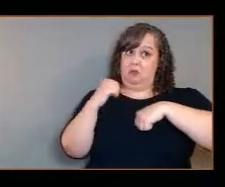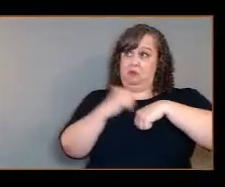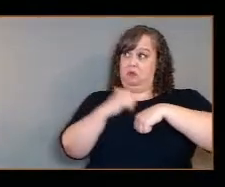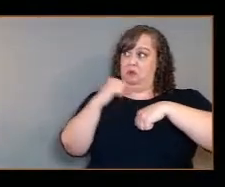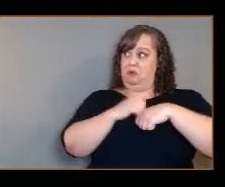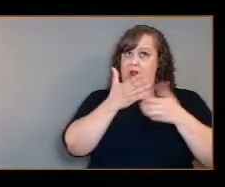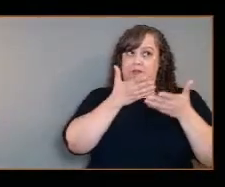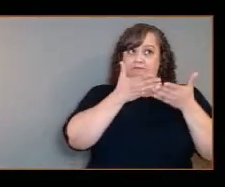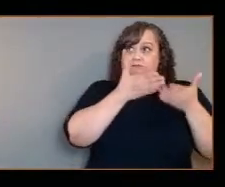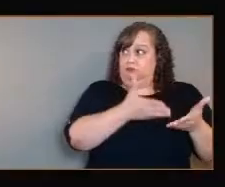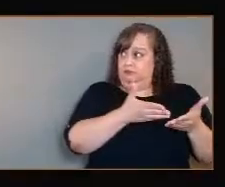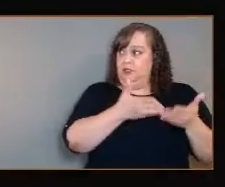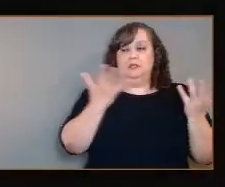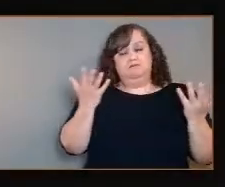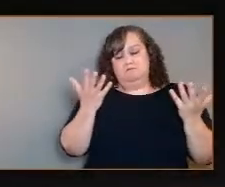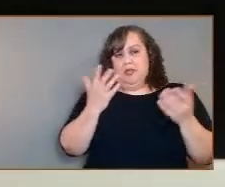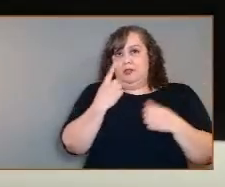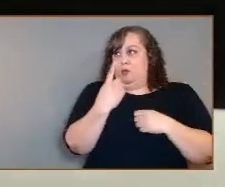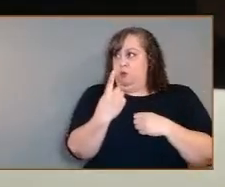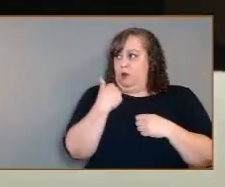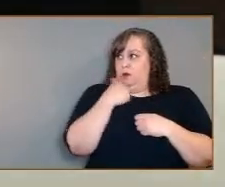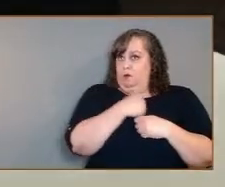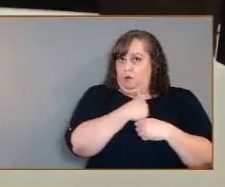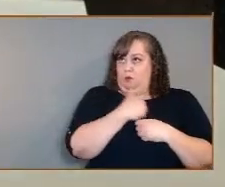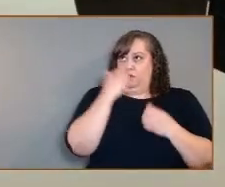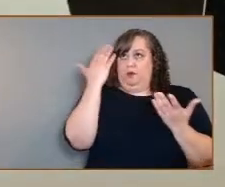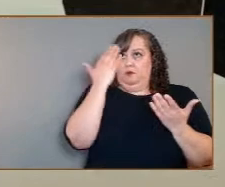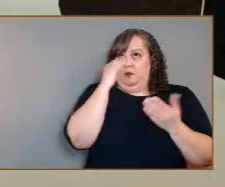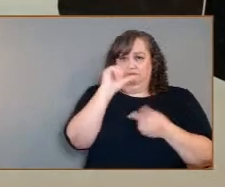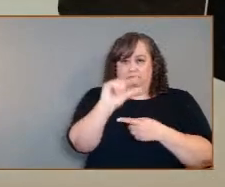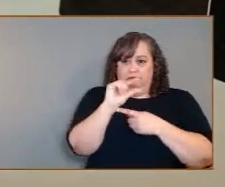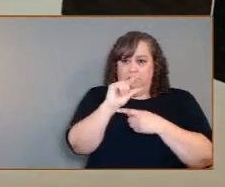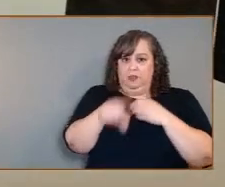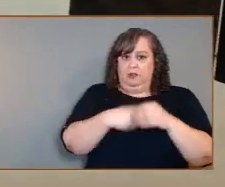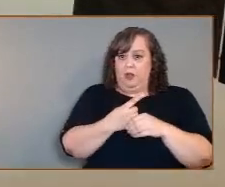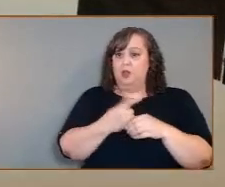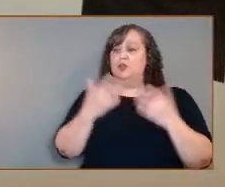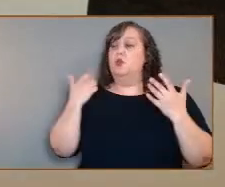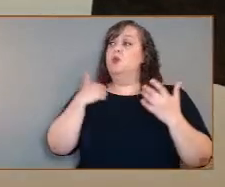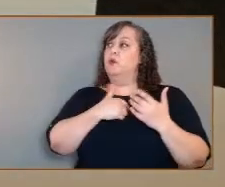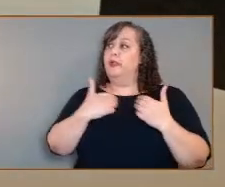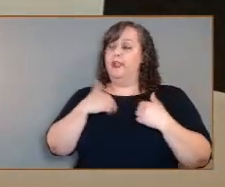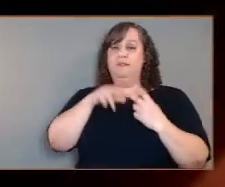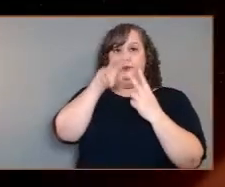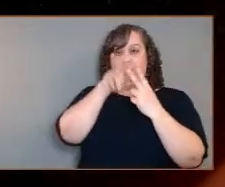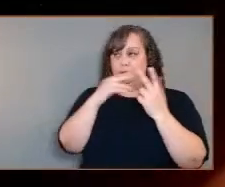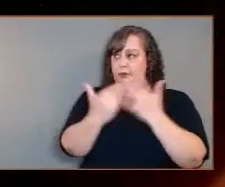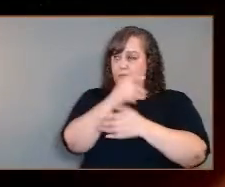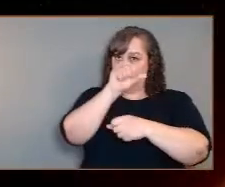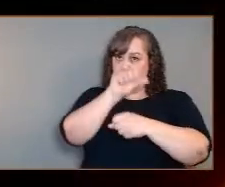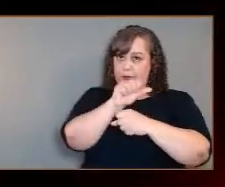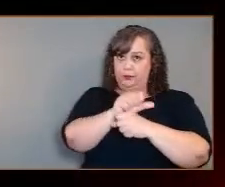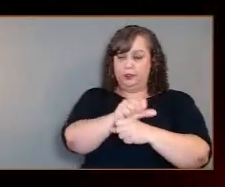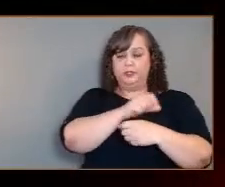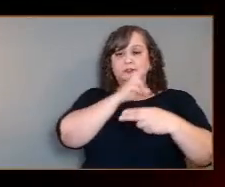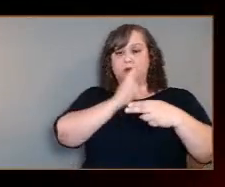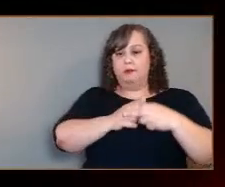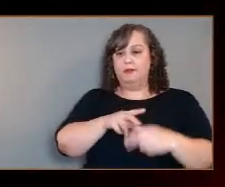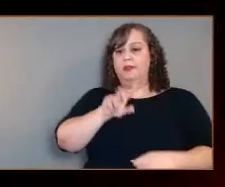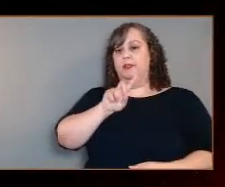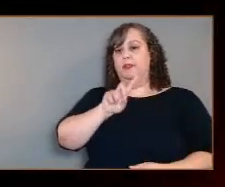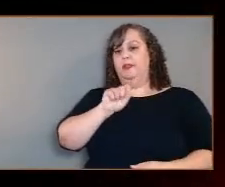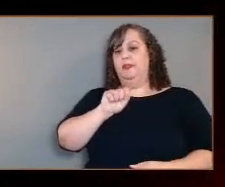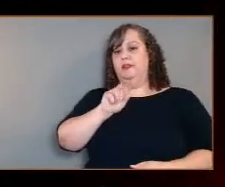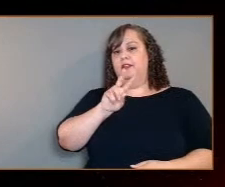missions called Veritas and Da Vinci Plus will map the surface of Venus at 100 times the resolution